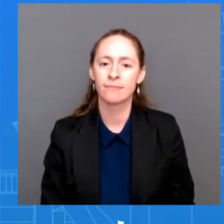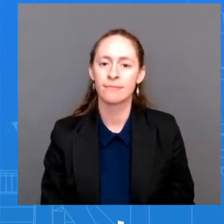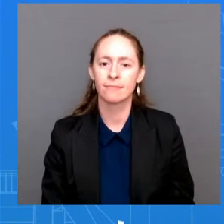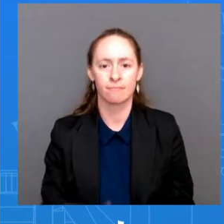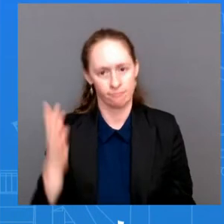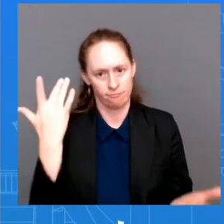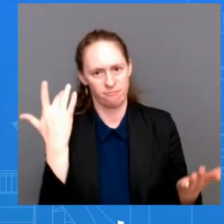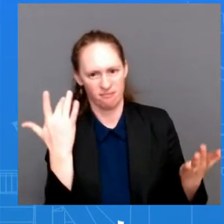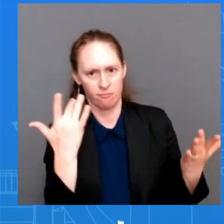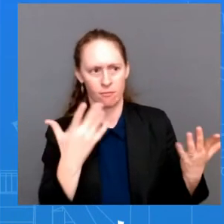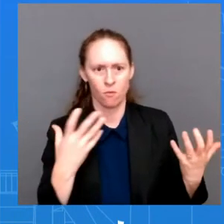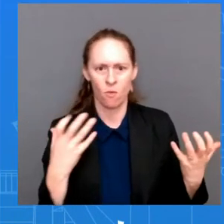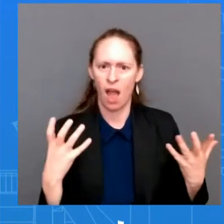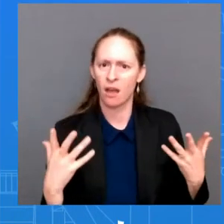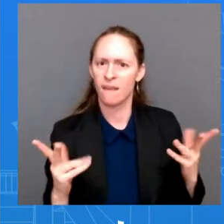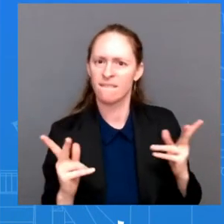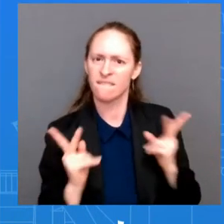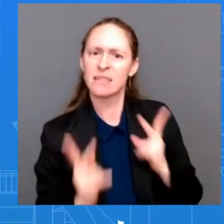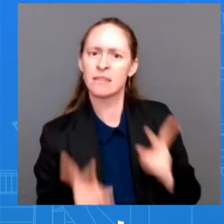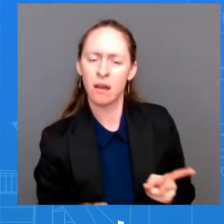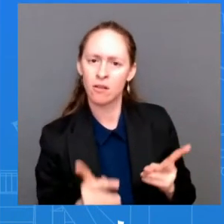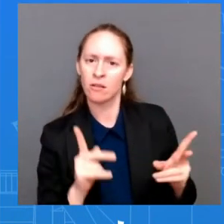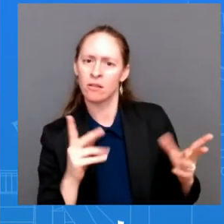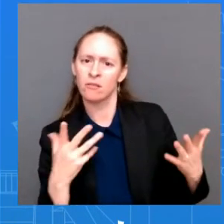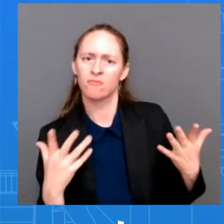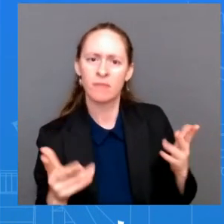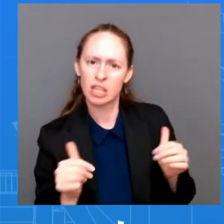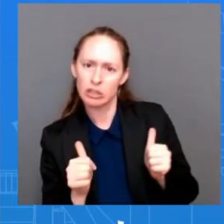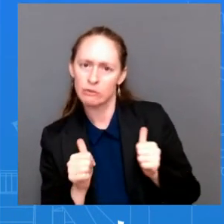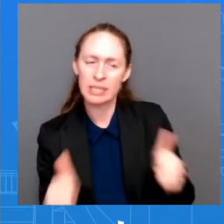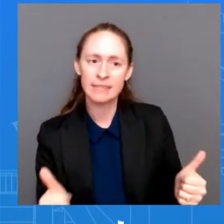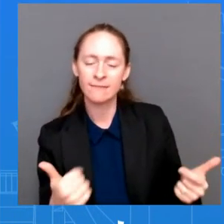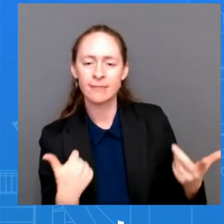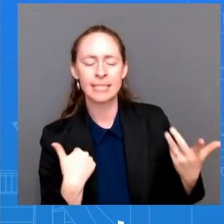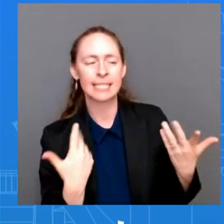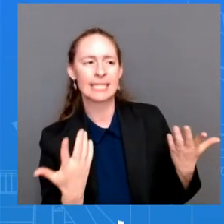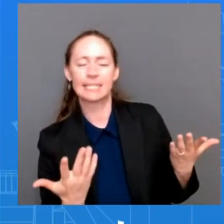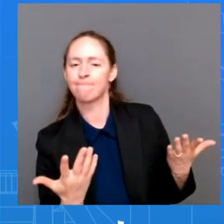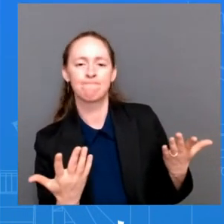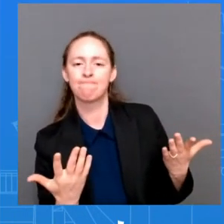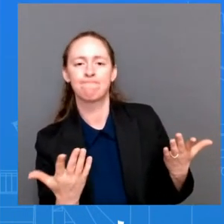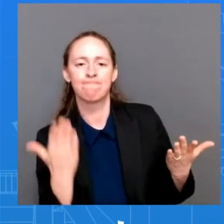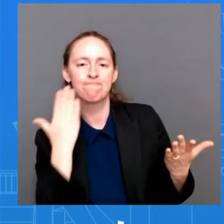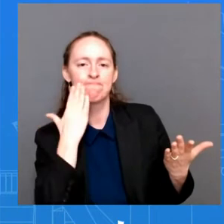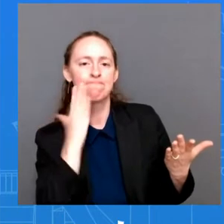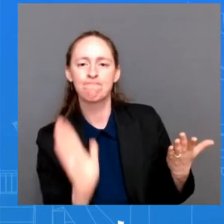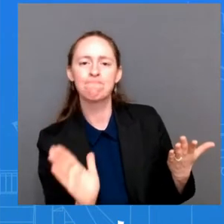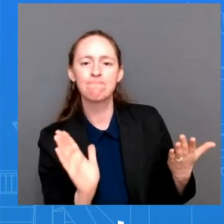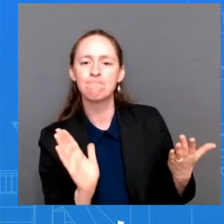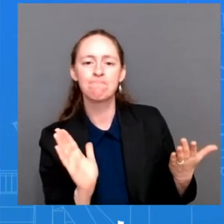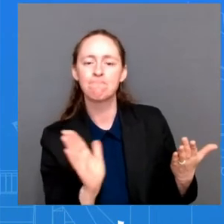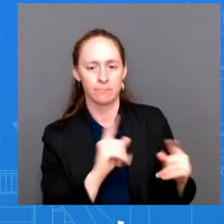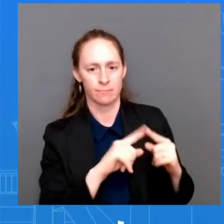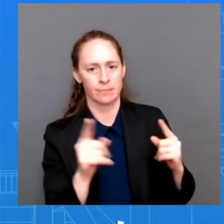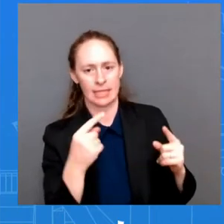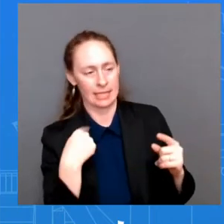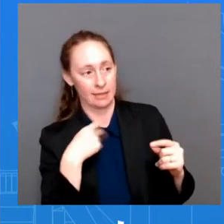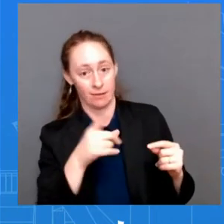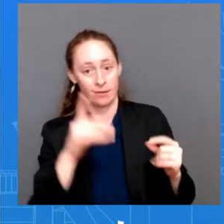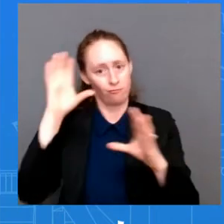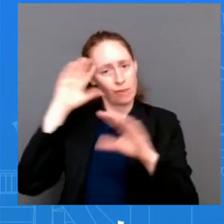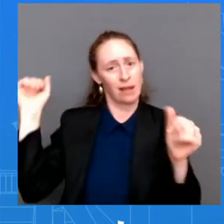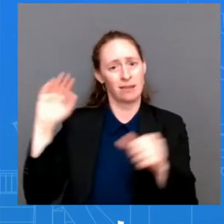they've done. I can only account for President Biden and for this administration and for how we are trying